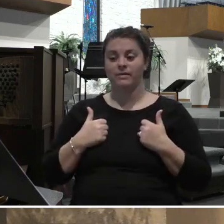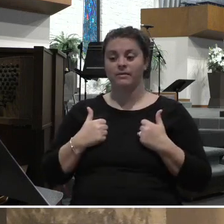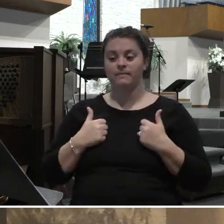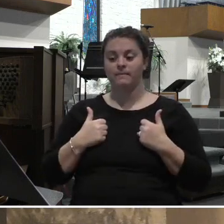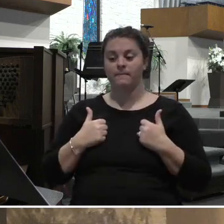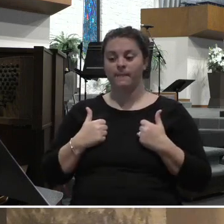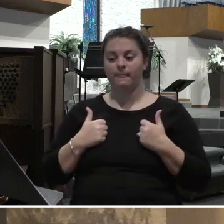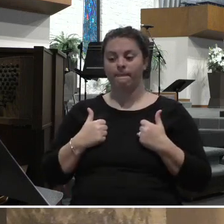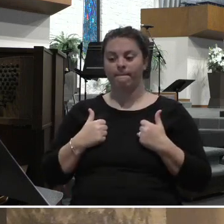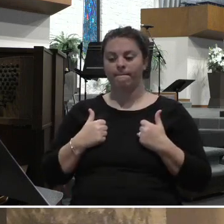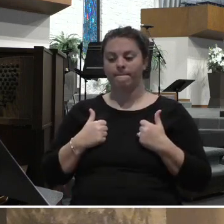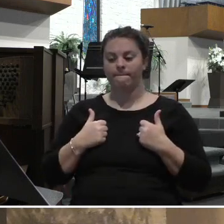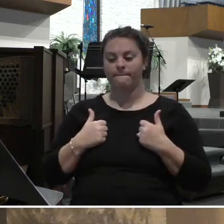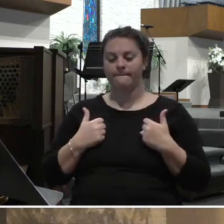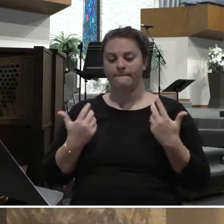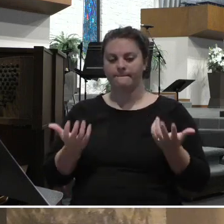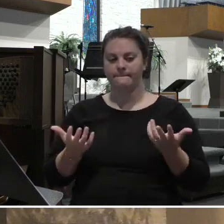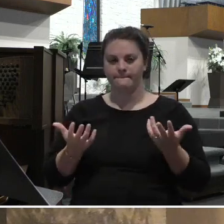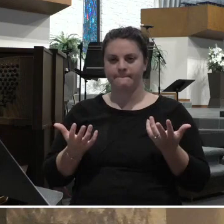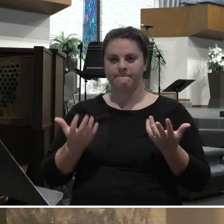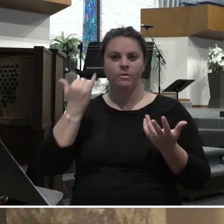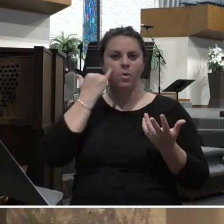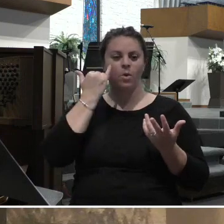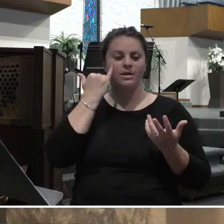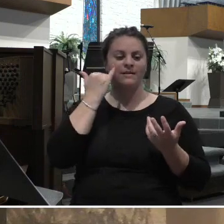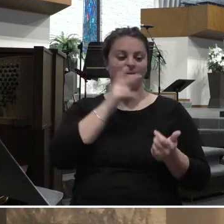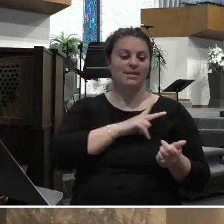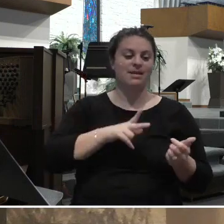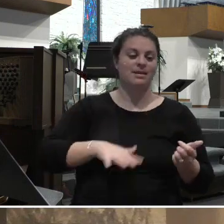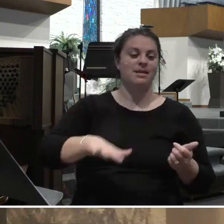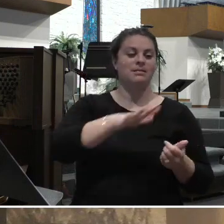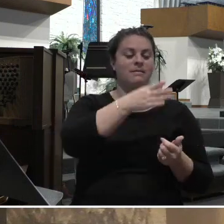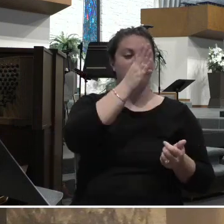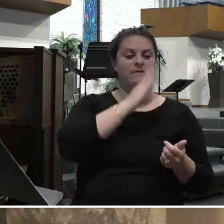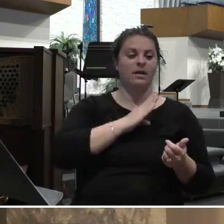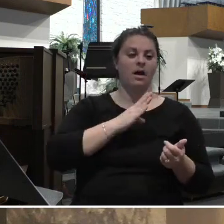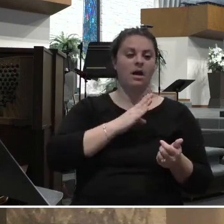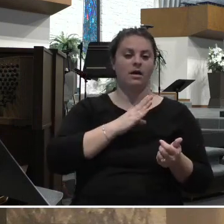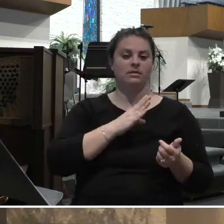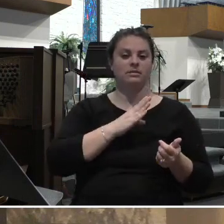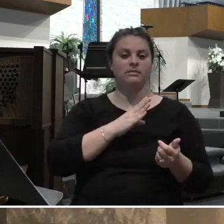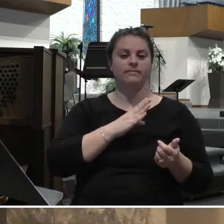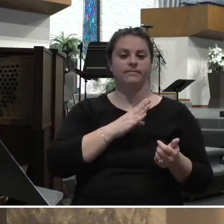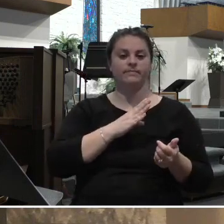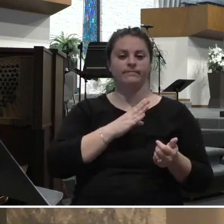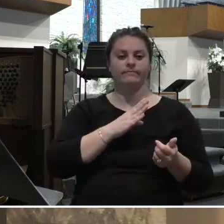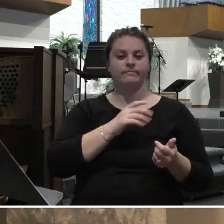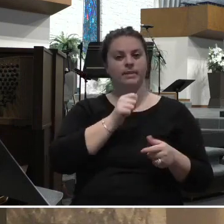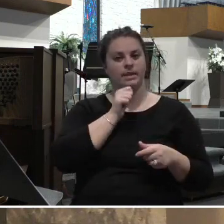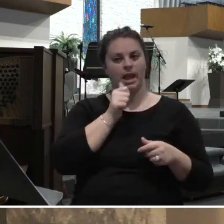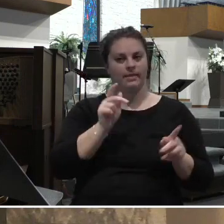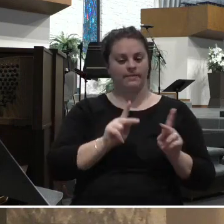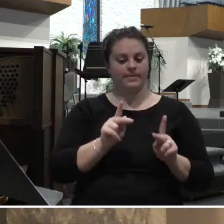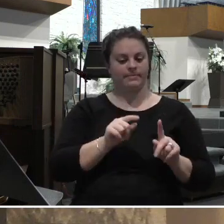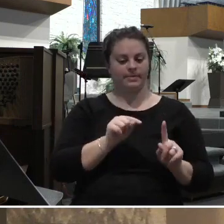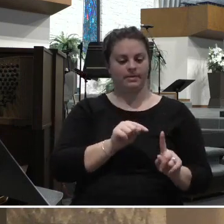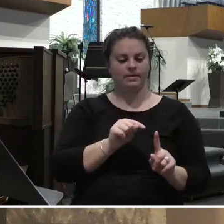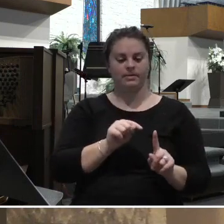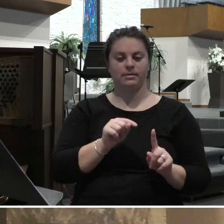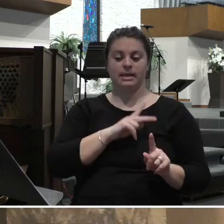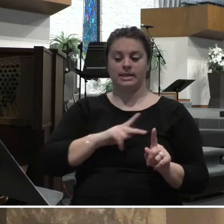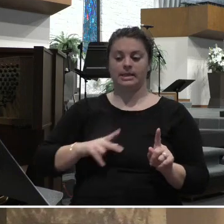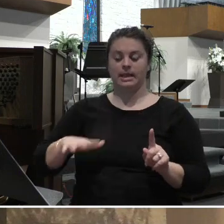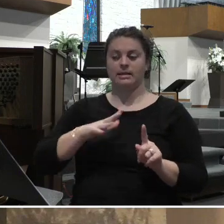about how in the kingdom of God, not the kingdom of people, how in the kingdom of God, what matters is not how much one